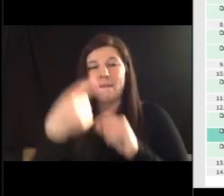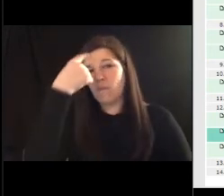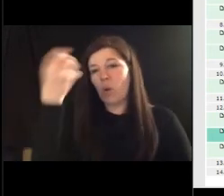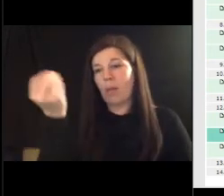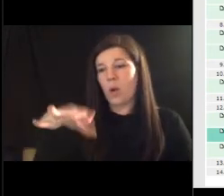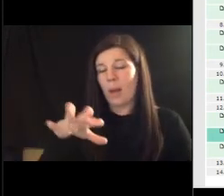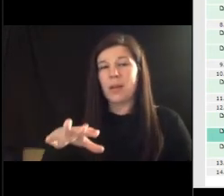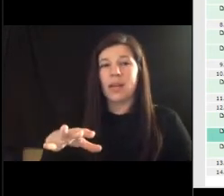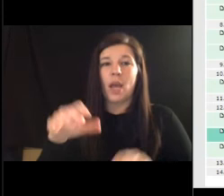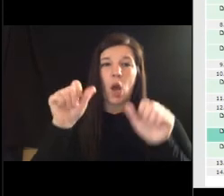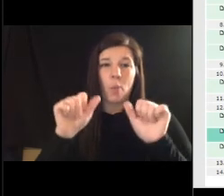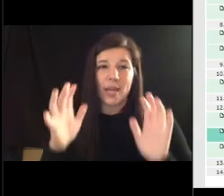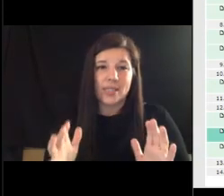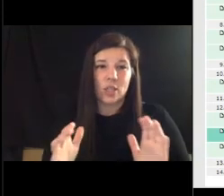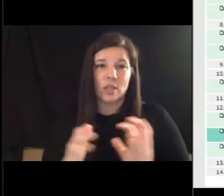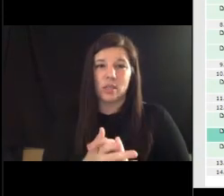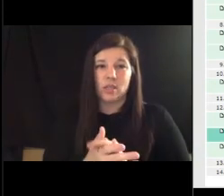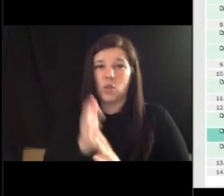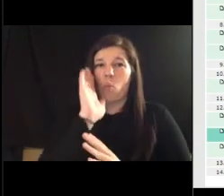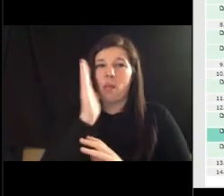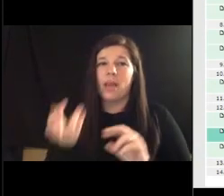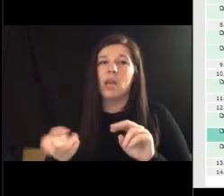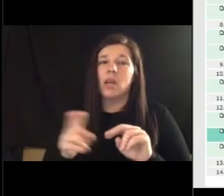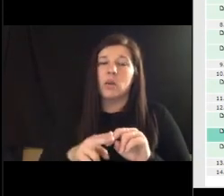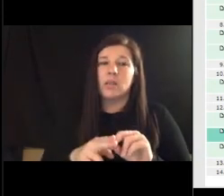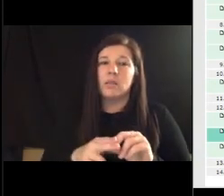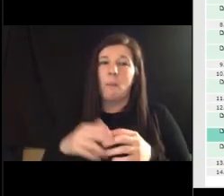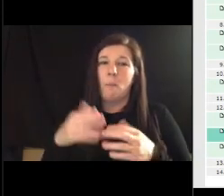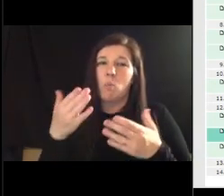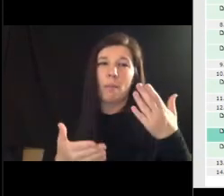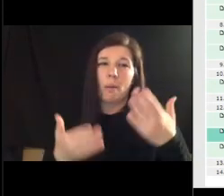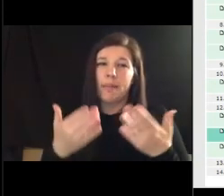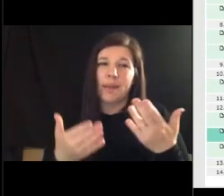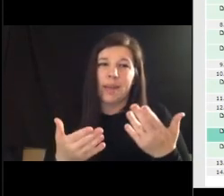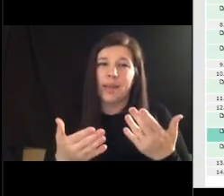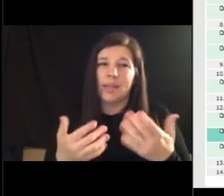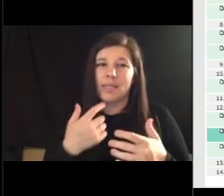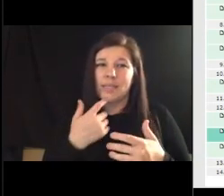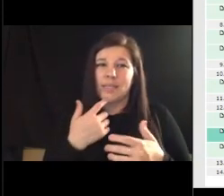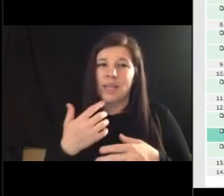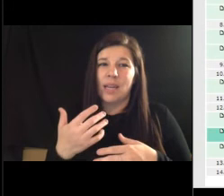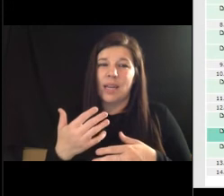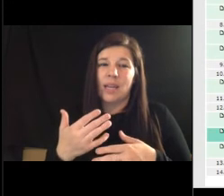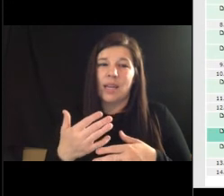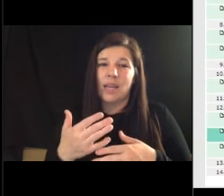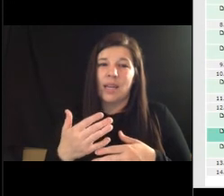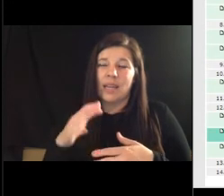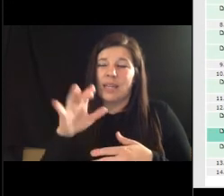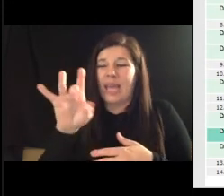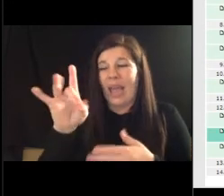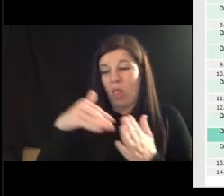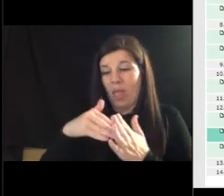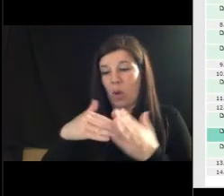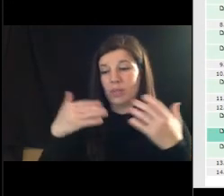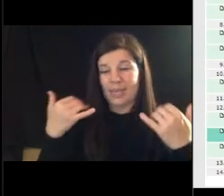the system so it's going to increase probably like i said where right now it's around eight thousand dollars it will go out a little bit